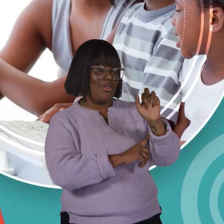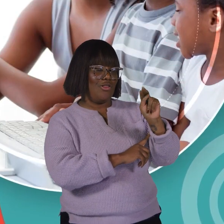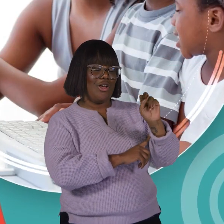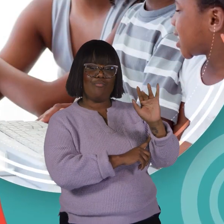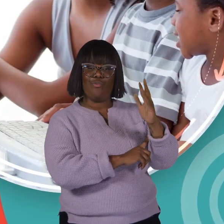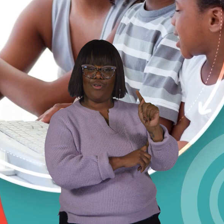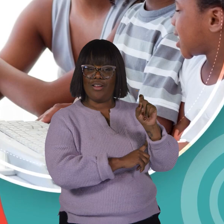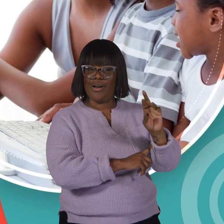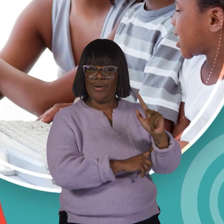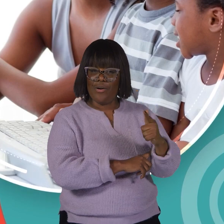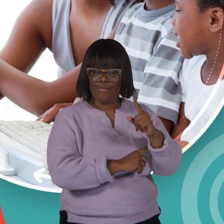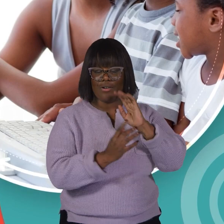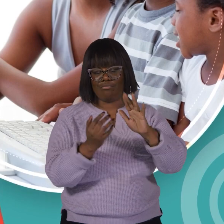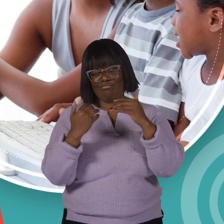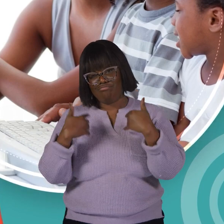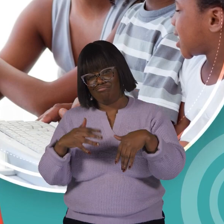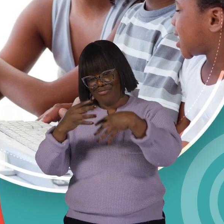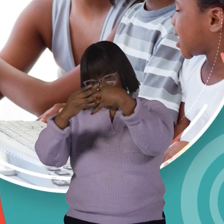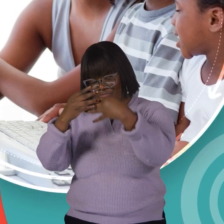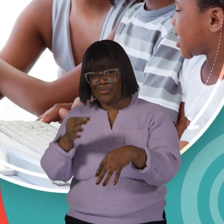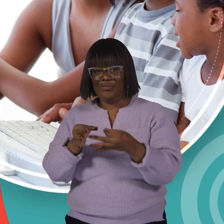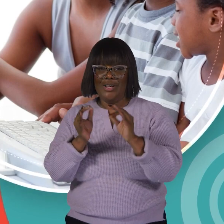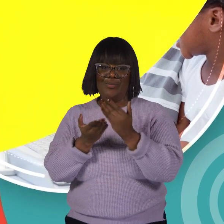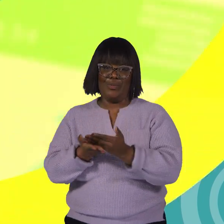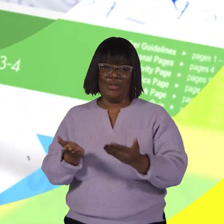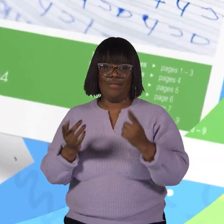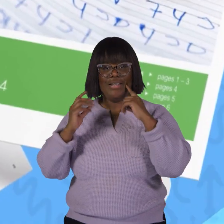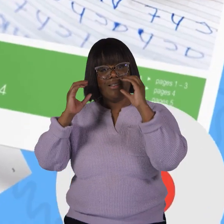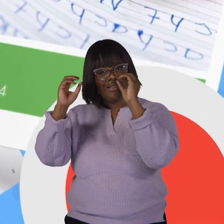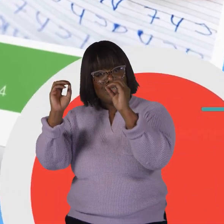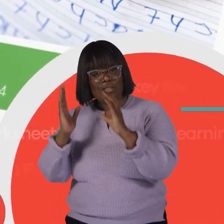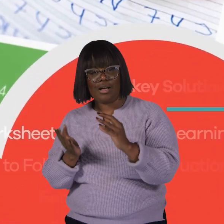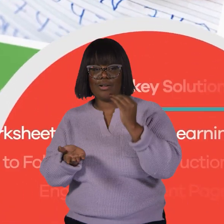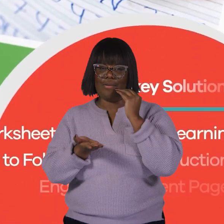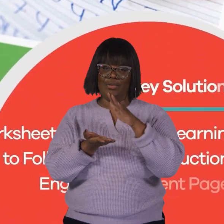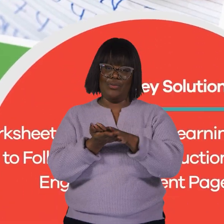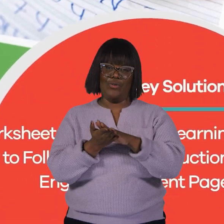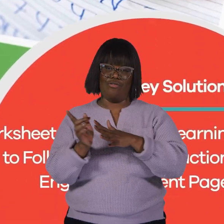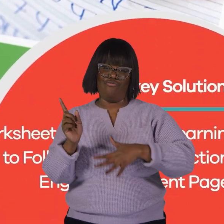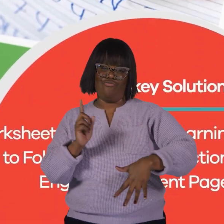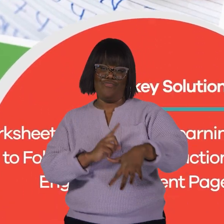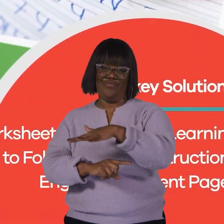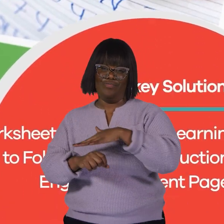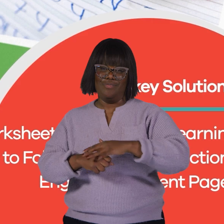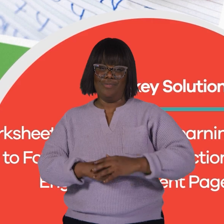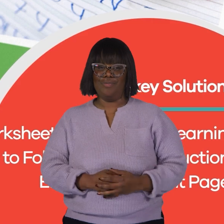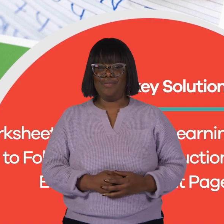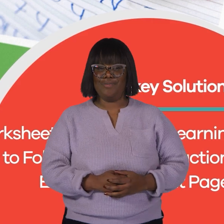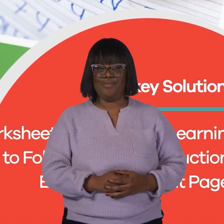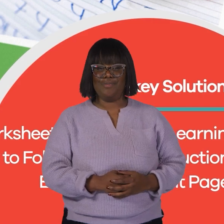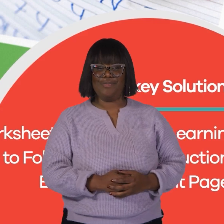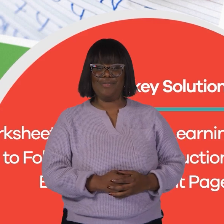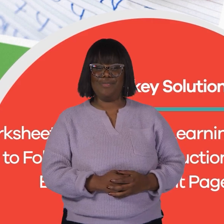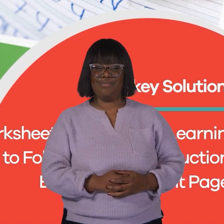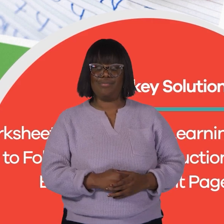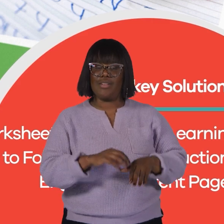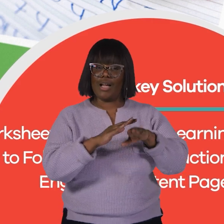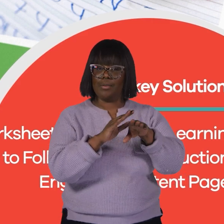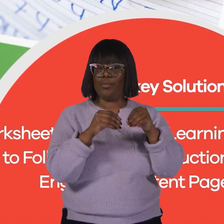.org for thousands of free resources and turnkey solutions for teachers and homeschoolers.